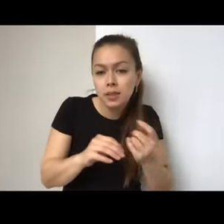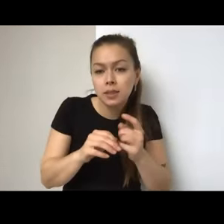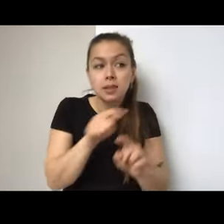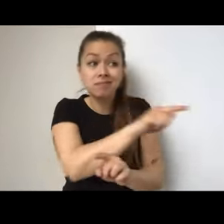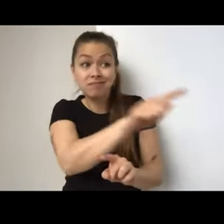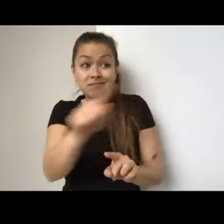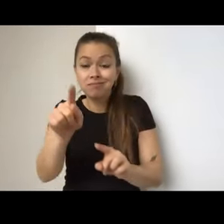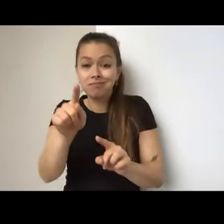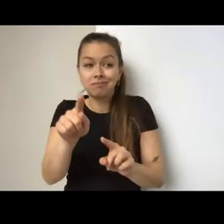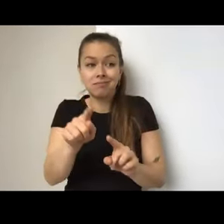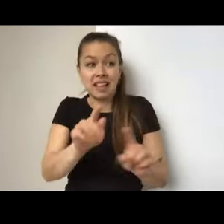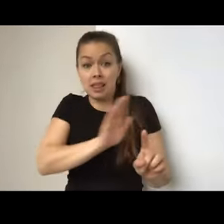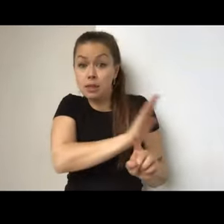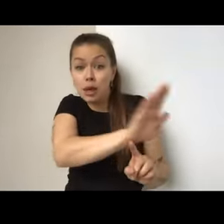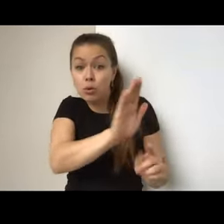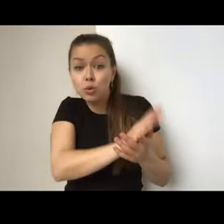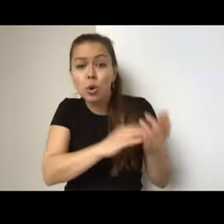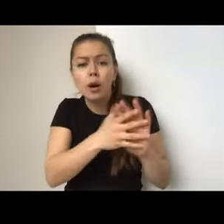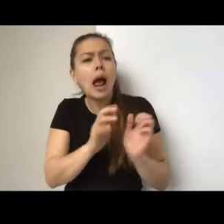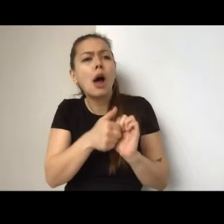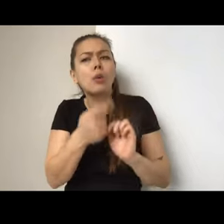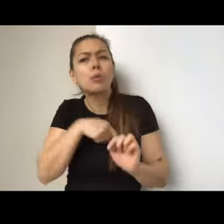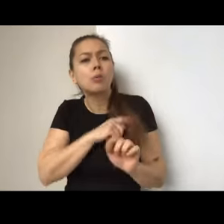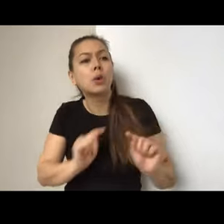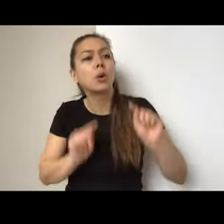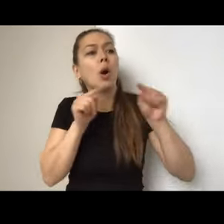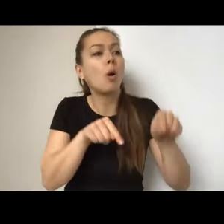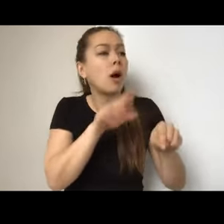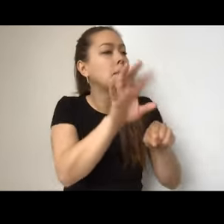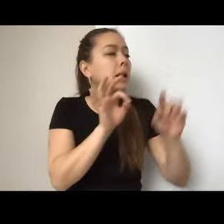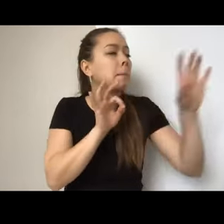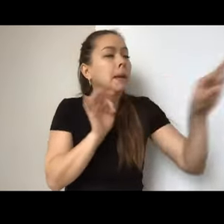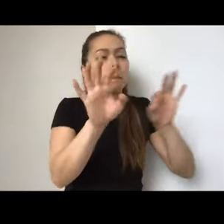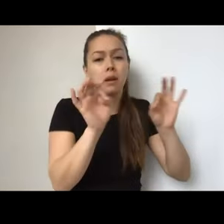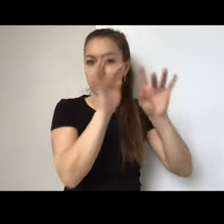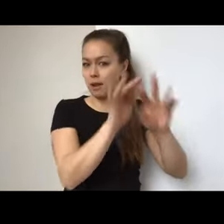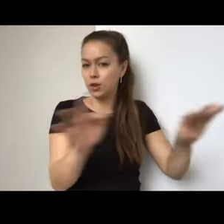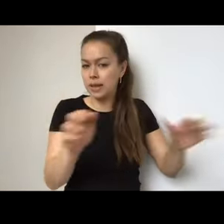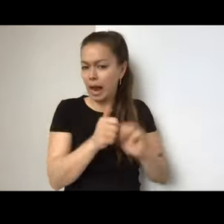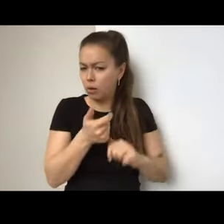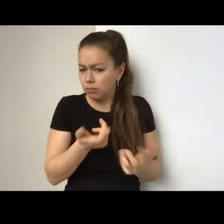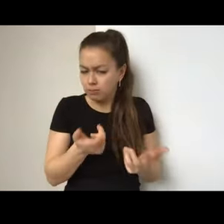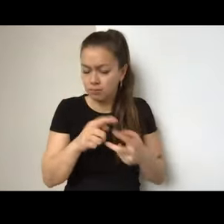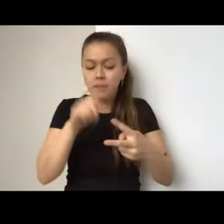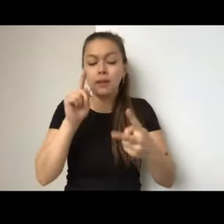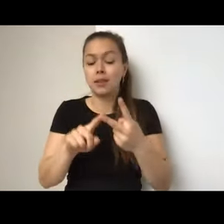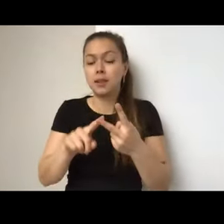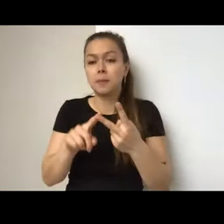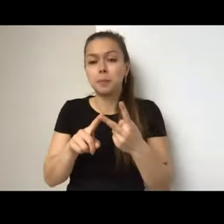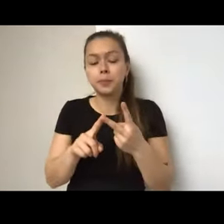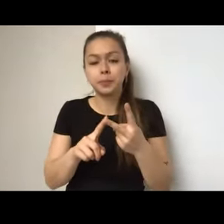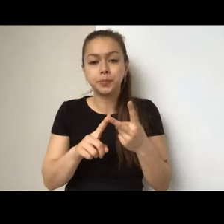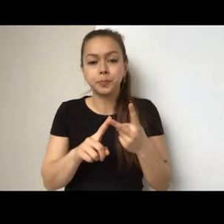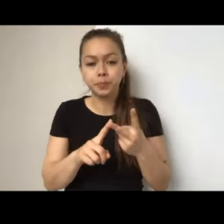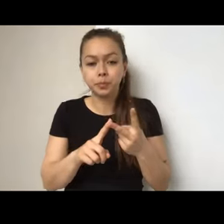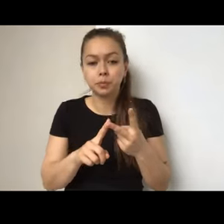in and collect stories to, you know, represent the diversity that's there? Uh, the first year that we started documenting, we had stories, um, as